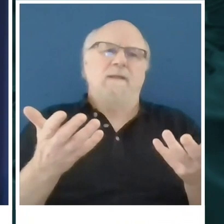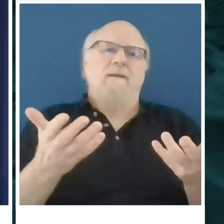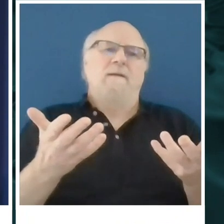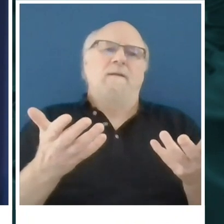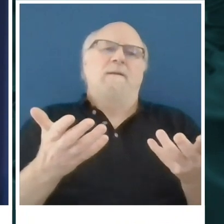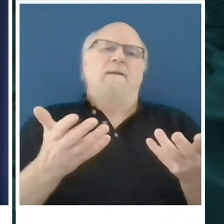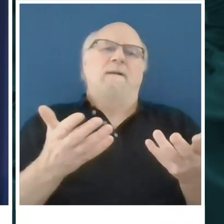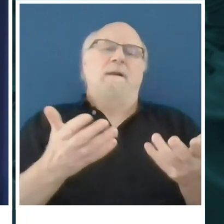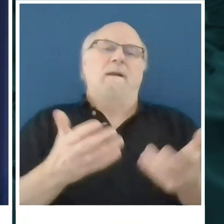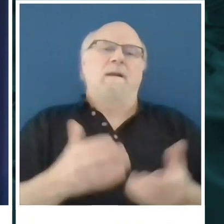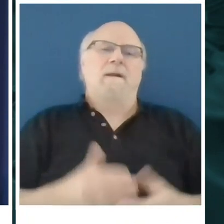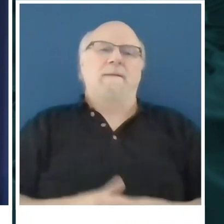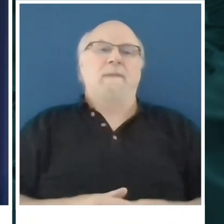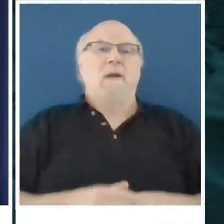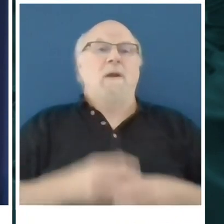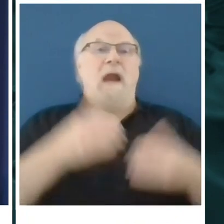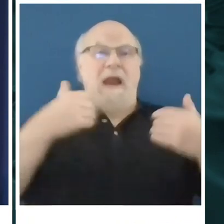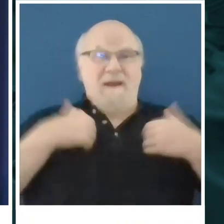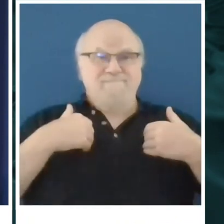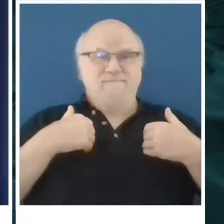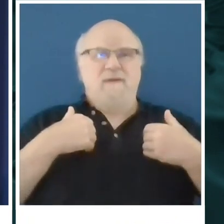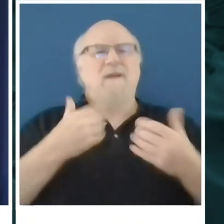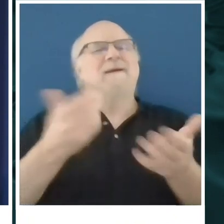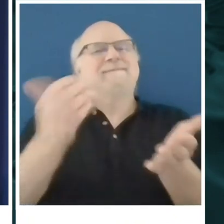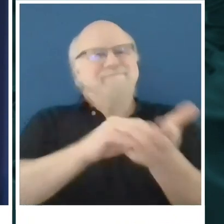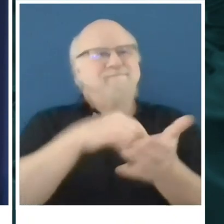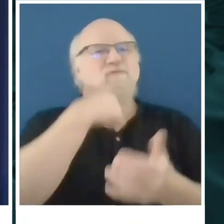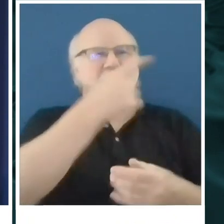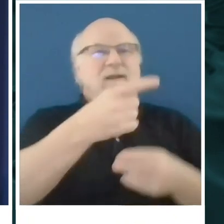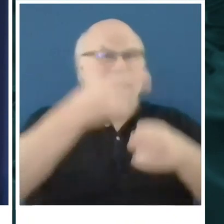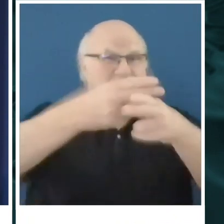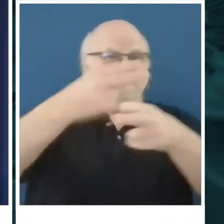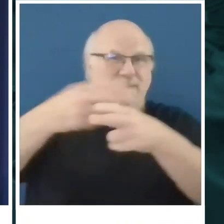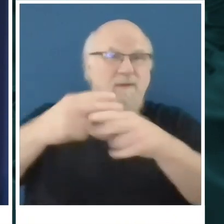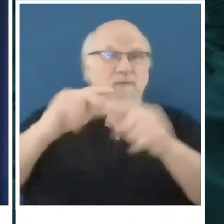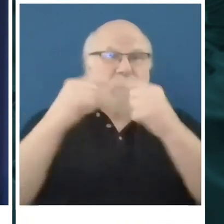group today of folks that I'll be talking to regularly.